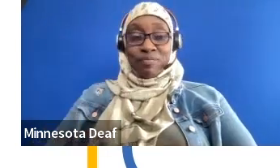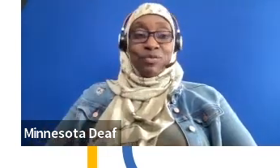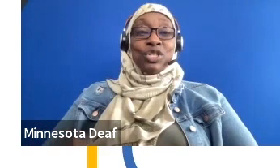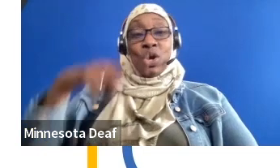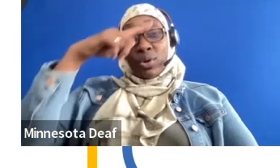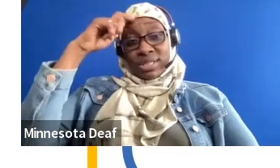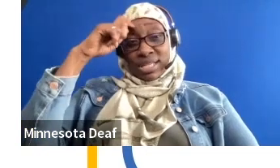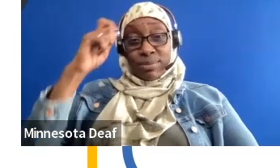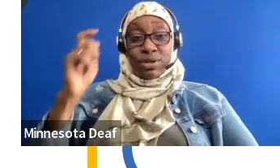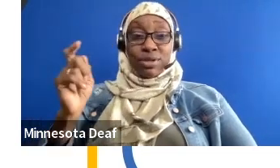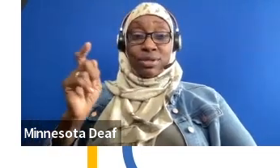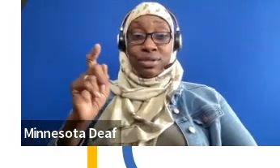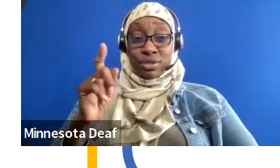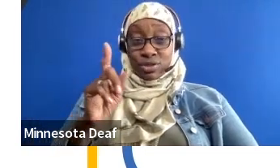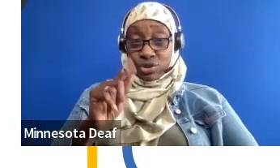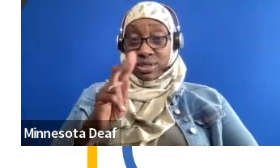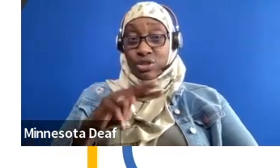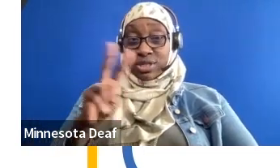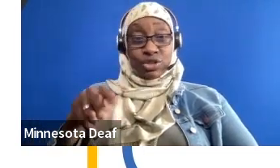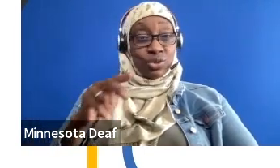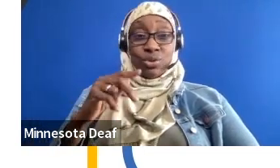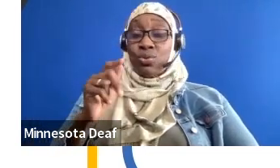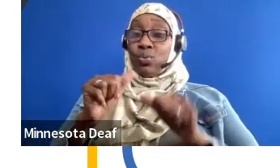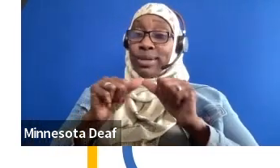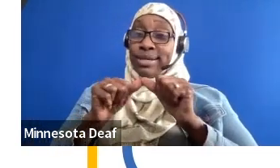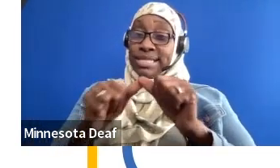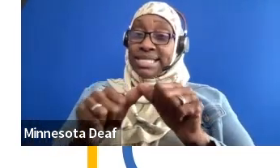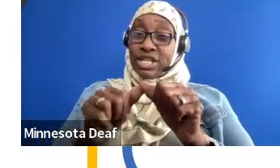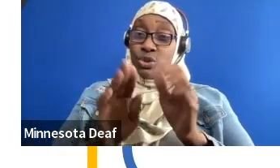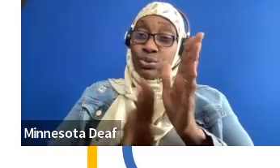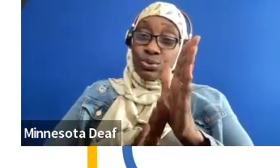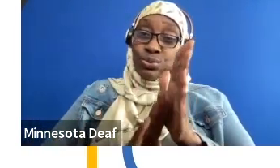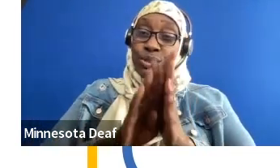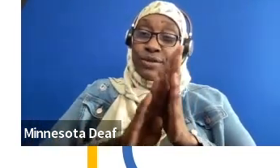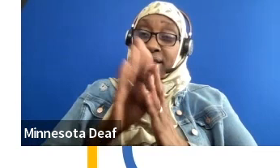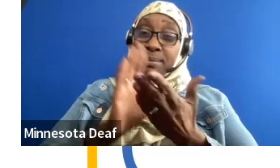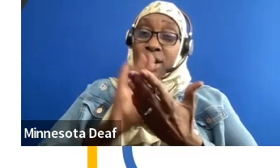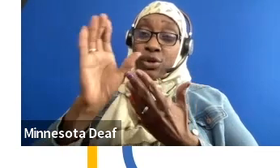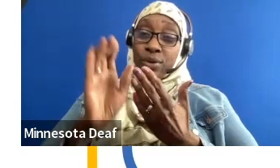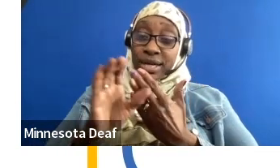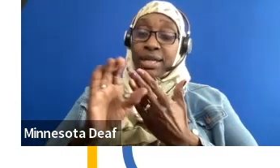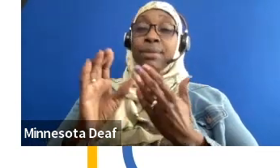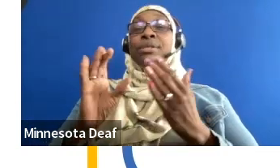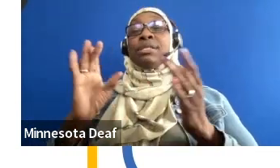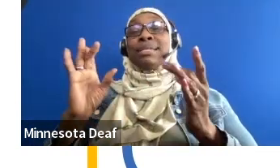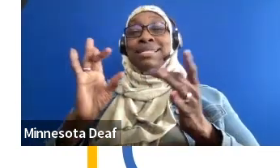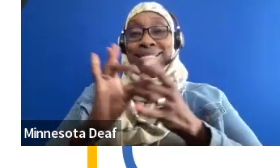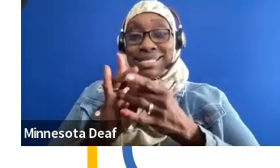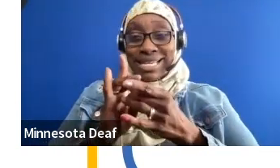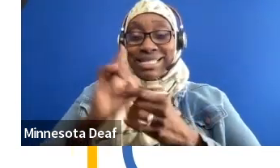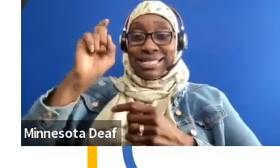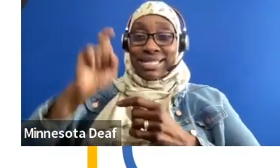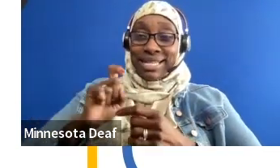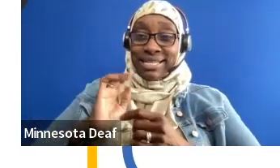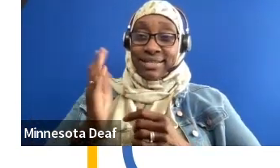always developing our curriculum to be modern, to be catered to the needs of our youths. We're always listening to feedback from our participants